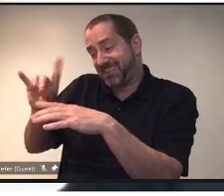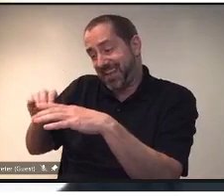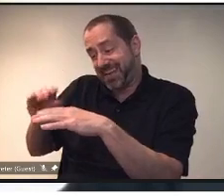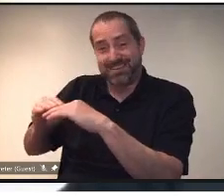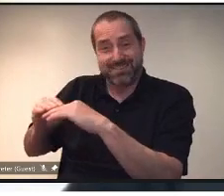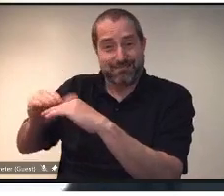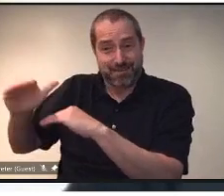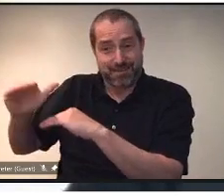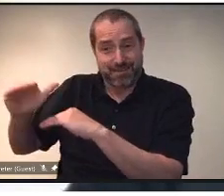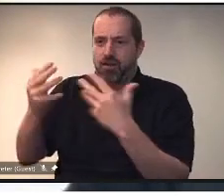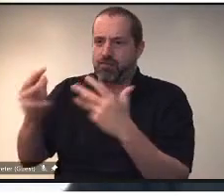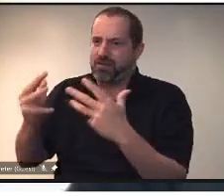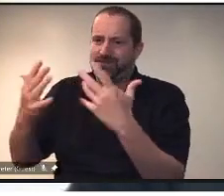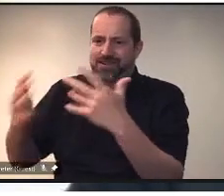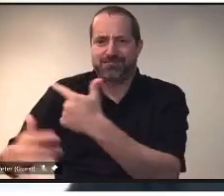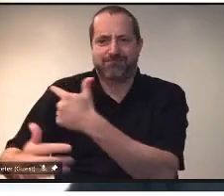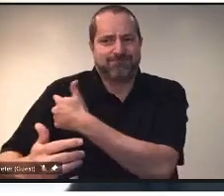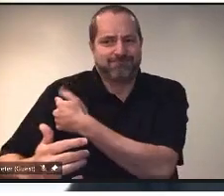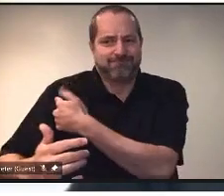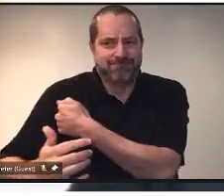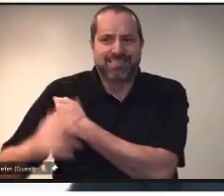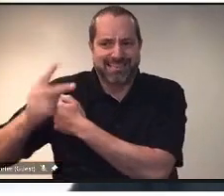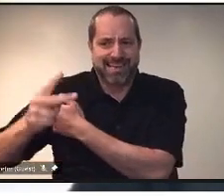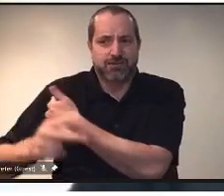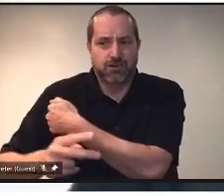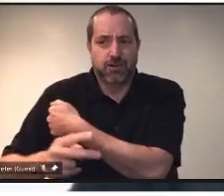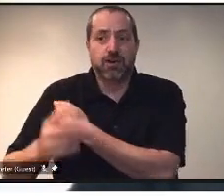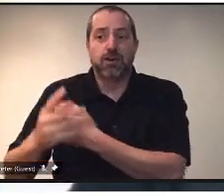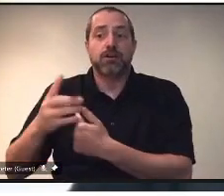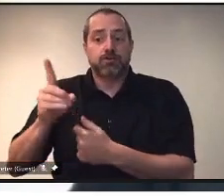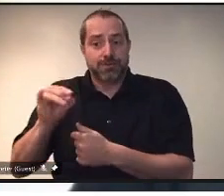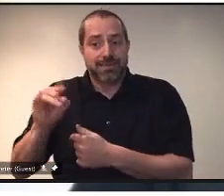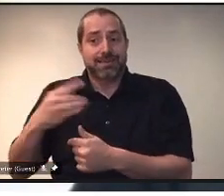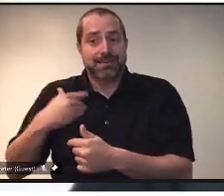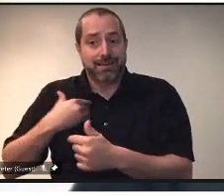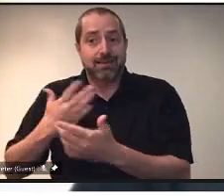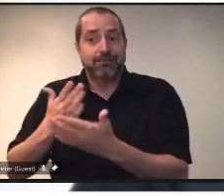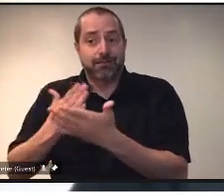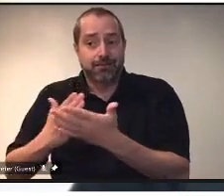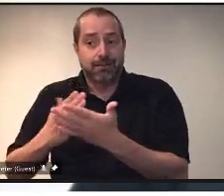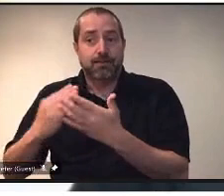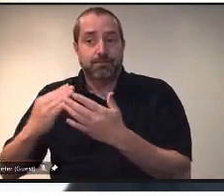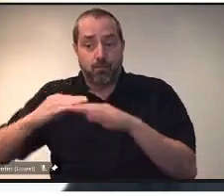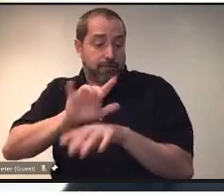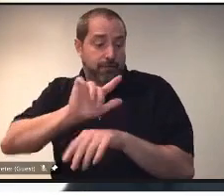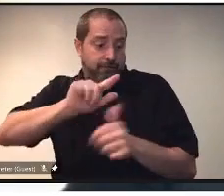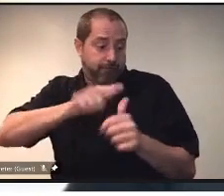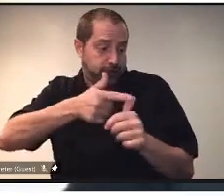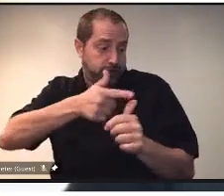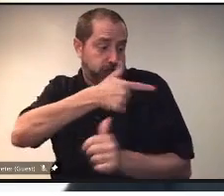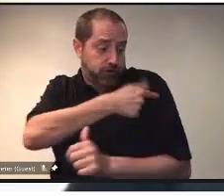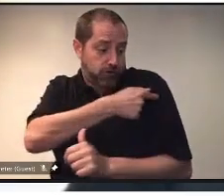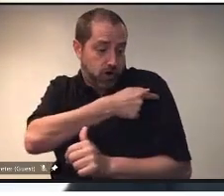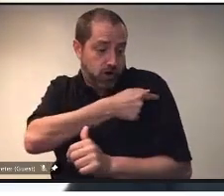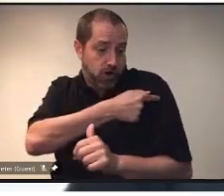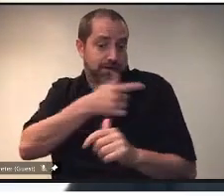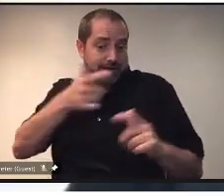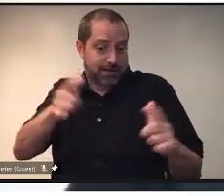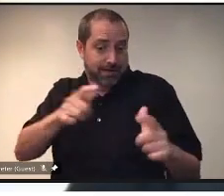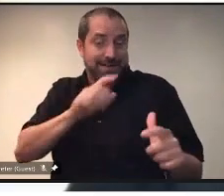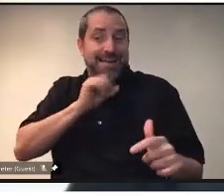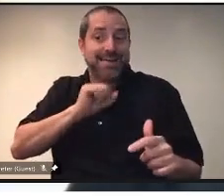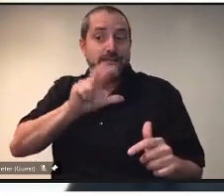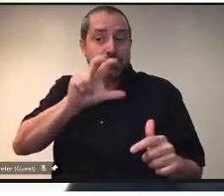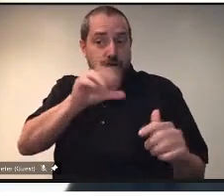shot and were fully vaccinated. So we did have an overlap of tailing off of our first shot with the 30 and under